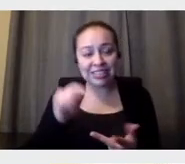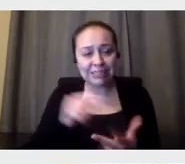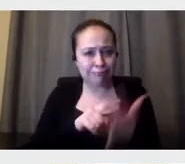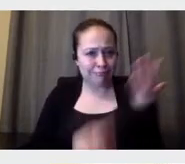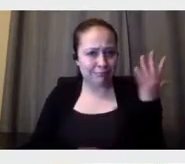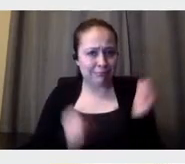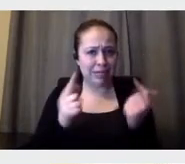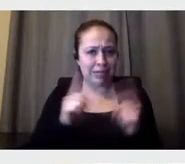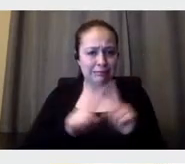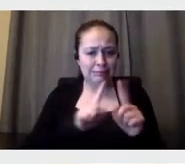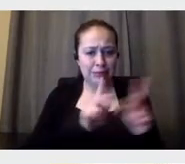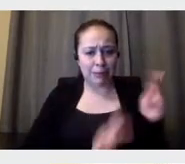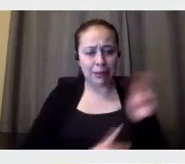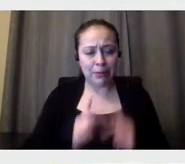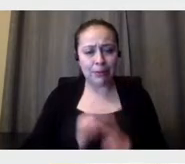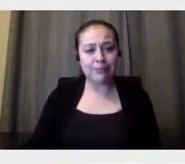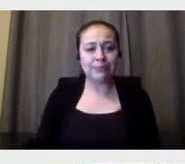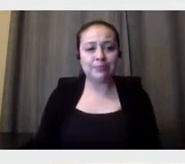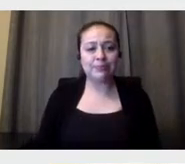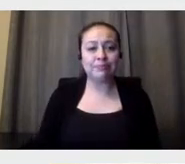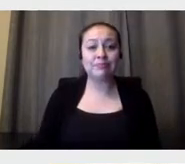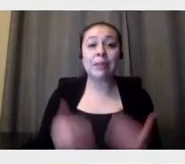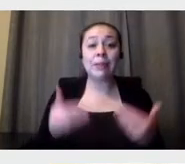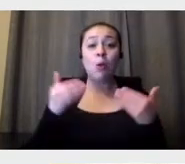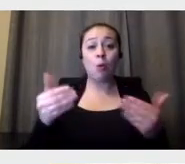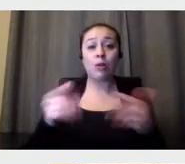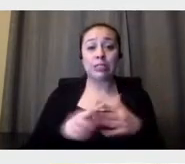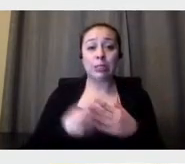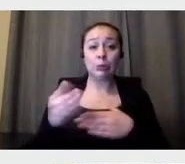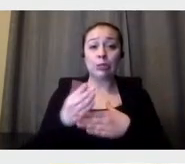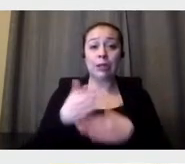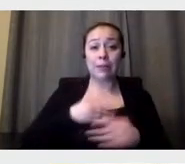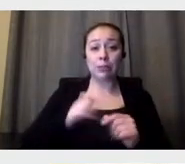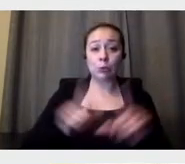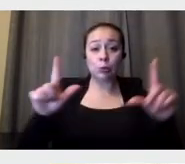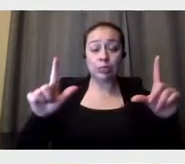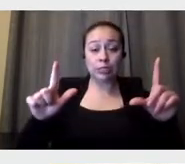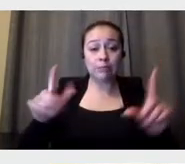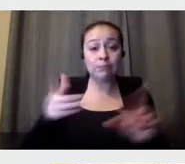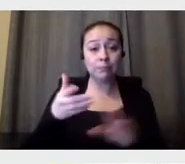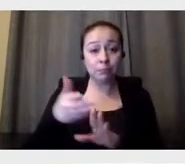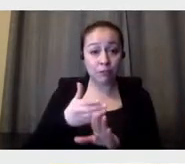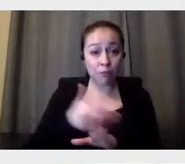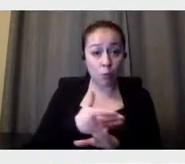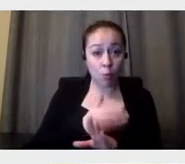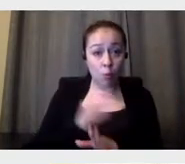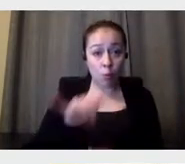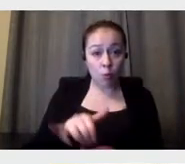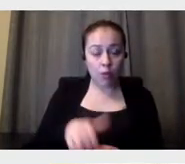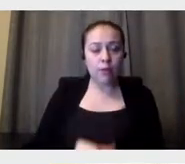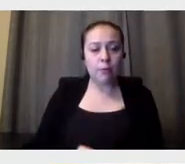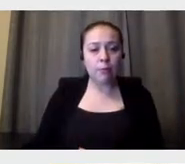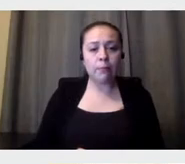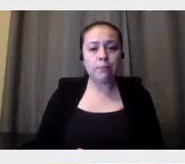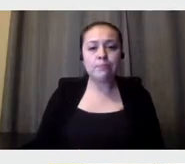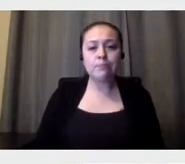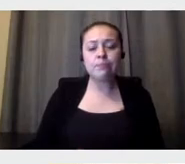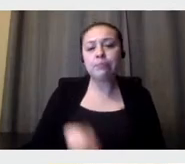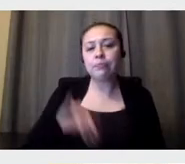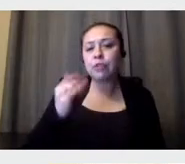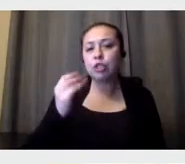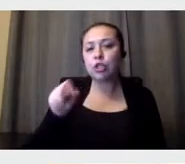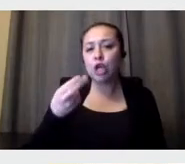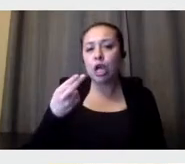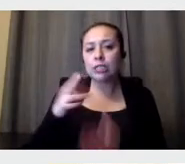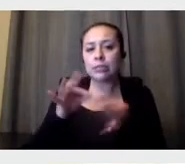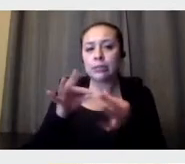I'm gonna start sharing my screen, but before doing this, as Josh mentioned, we're gonna have